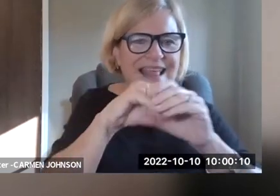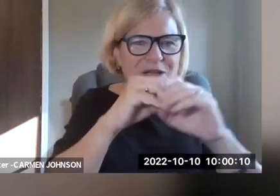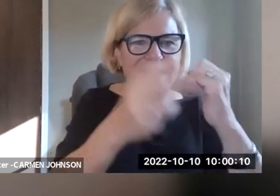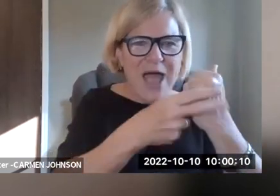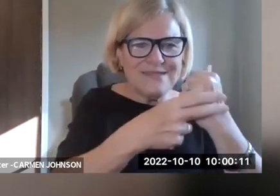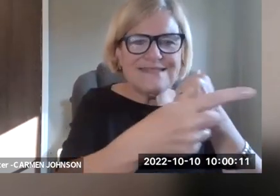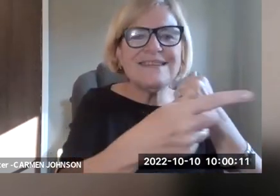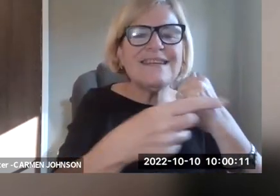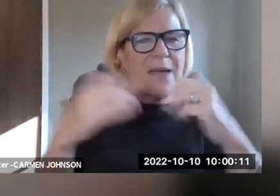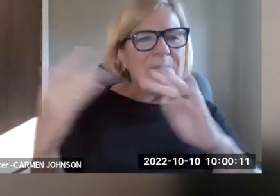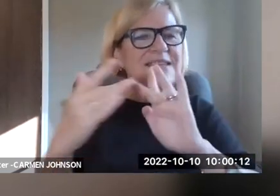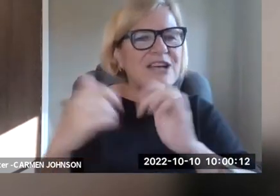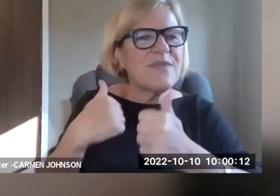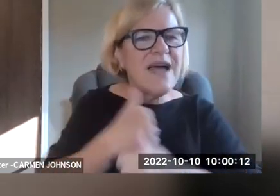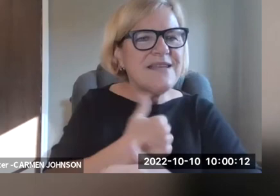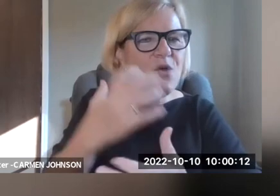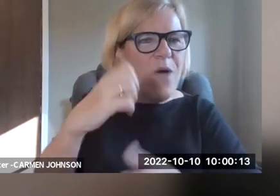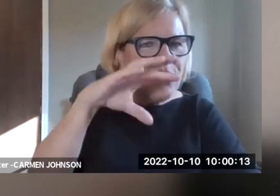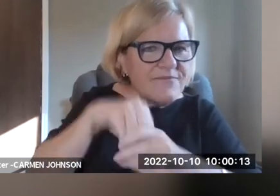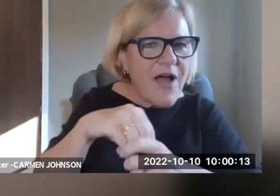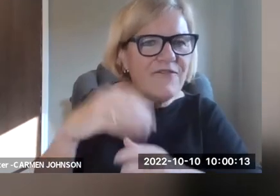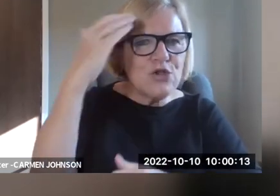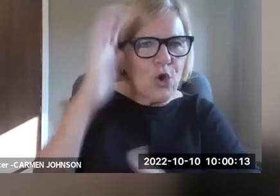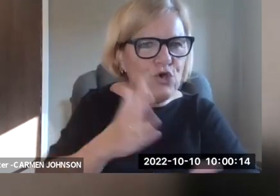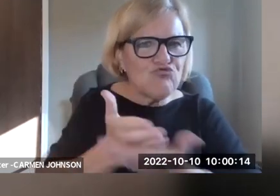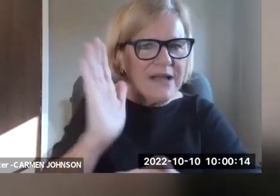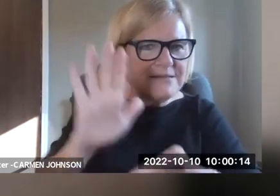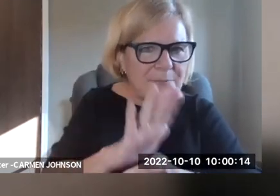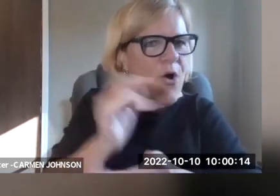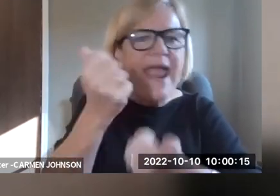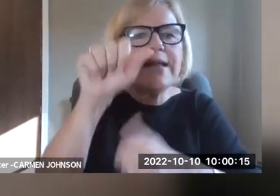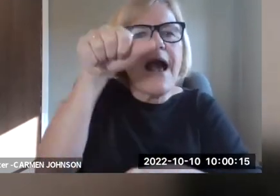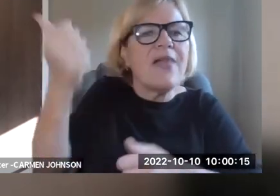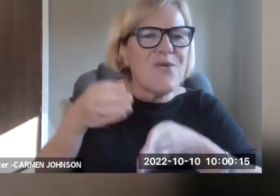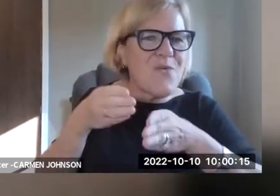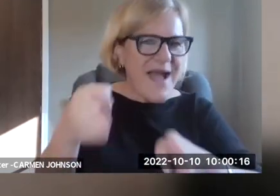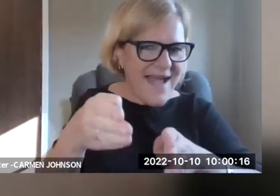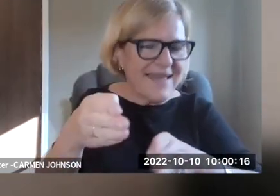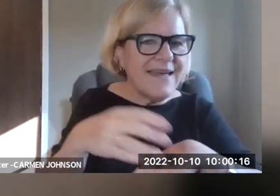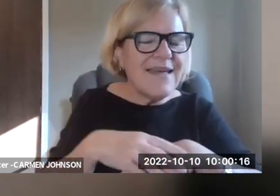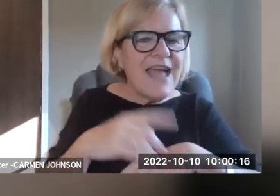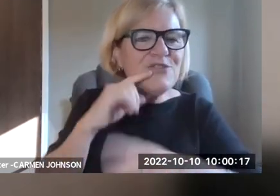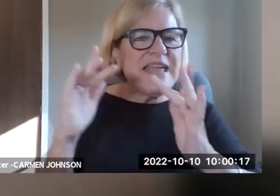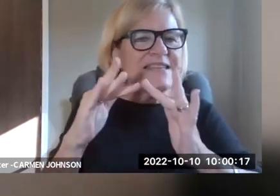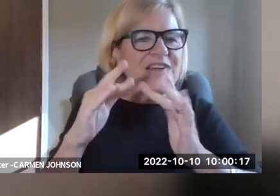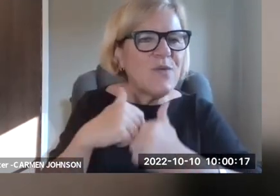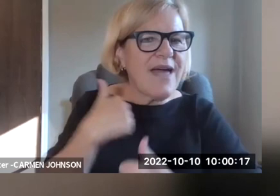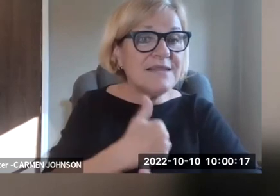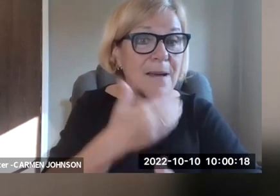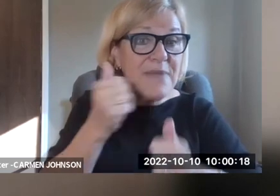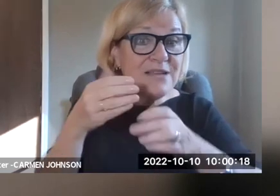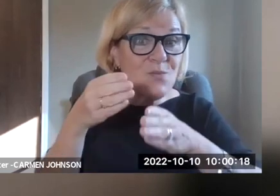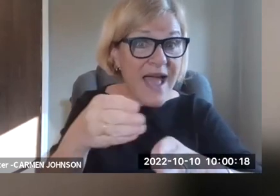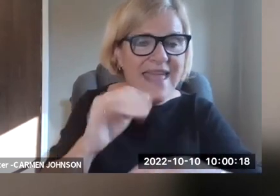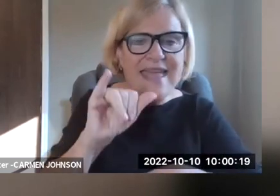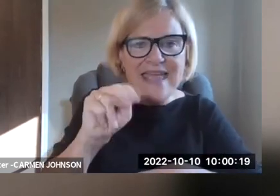able to see it. And, um, and I urge you to both use the white paper, use the clearing house and to be in touch with us. you'd like to be involved in the know your rights